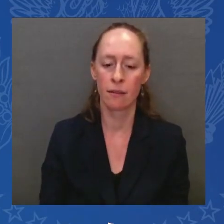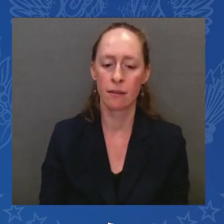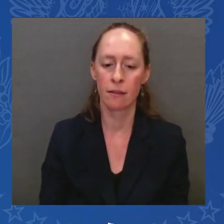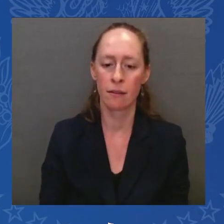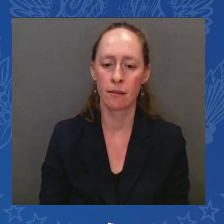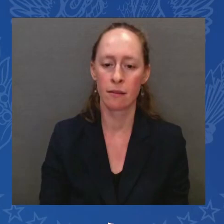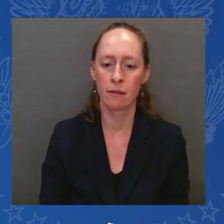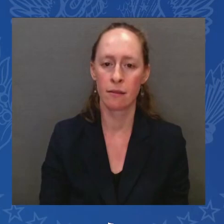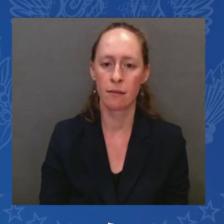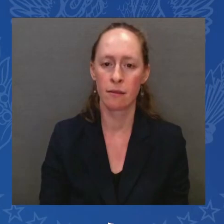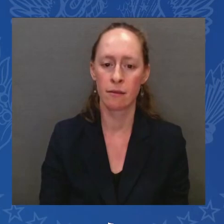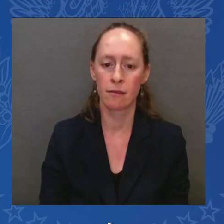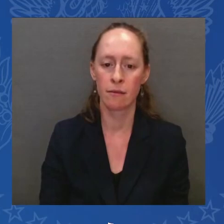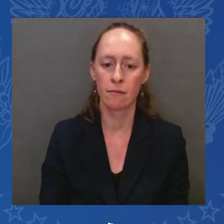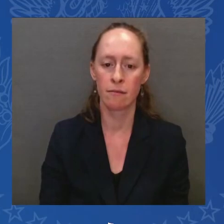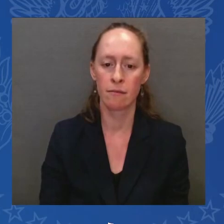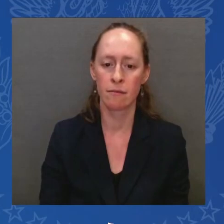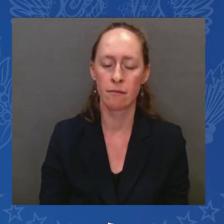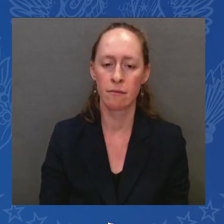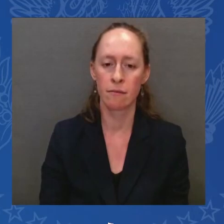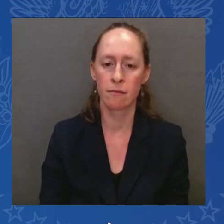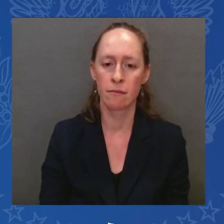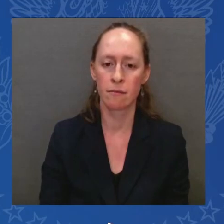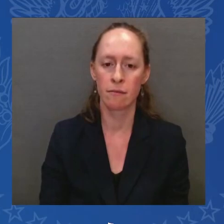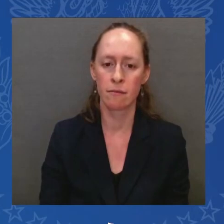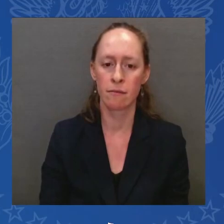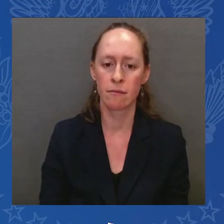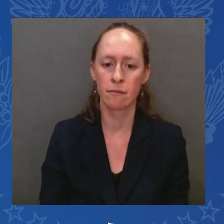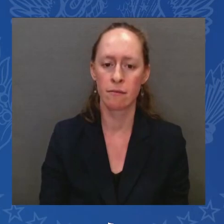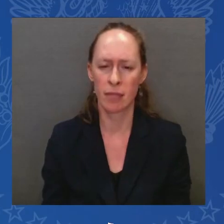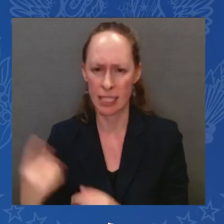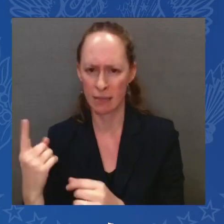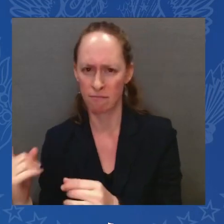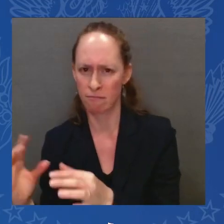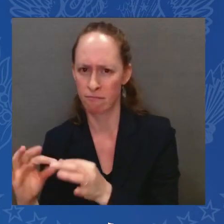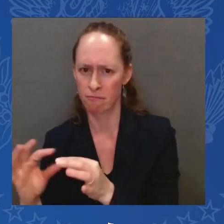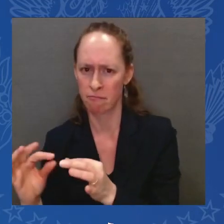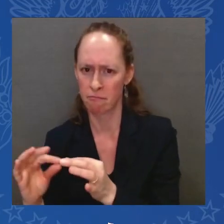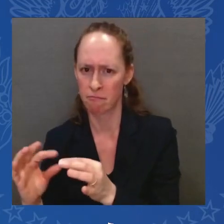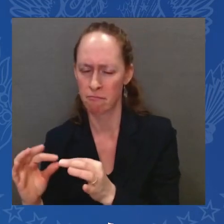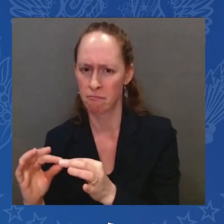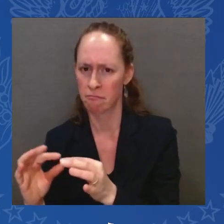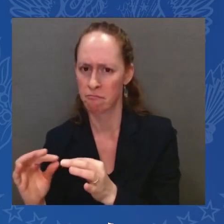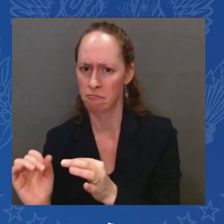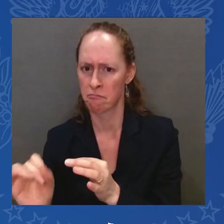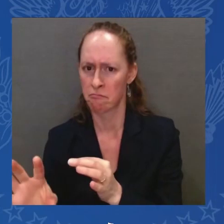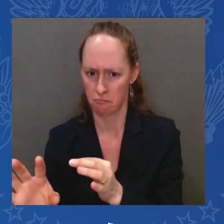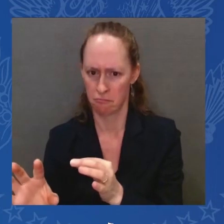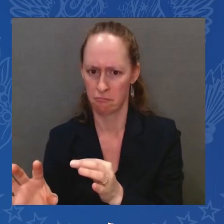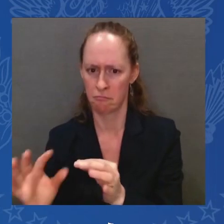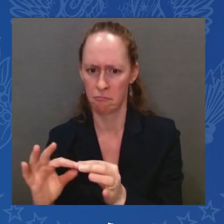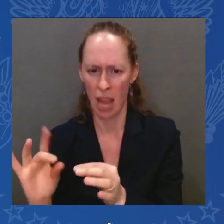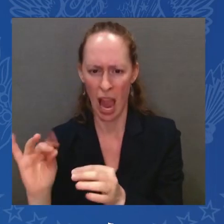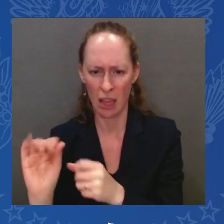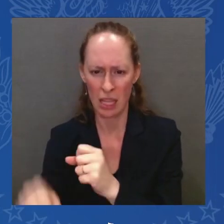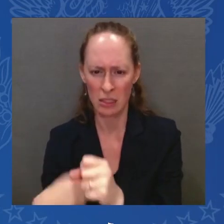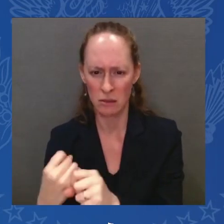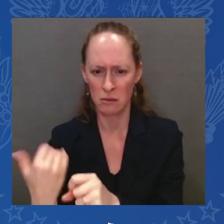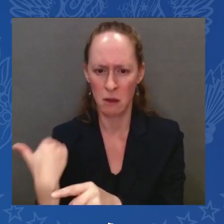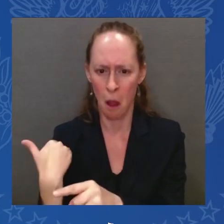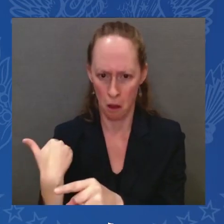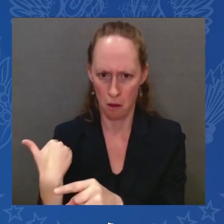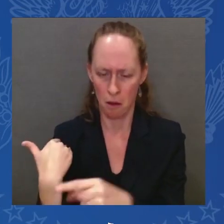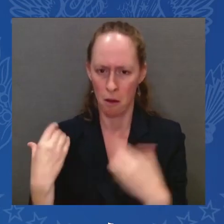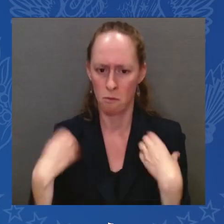this week, 80 years ago this week, a group of 400 rabbis came to Washington hoping to meet with Frank Donald